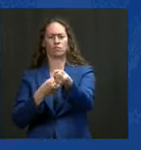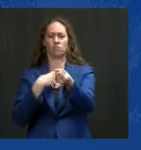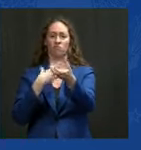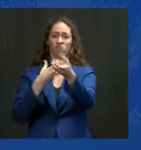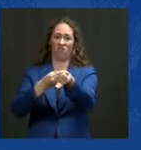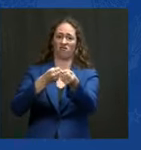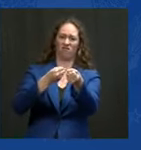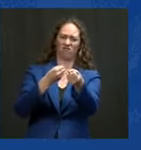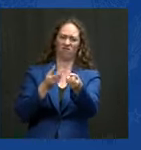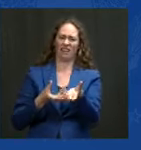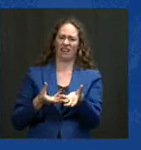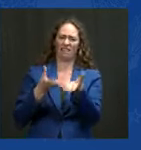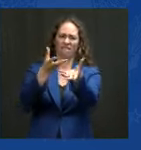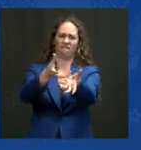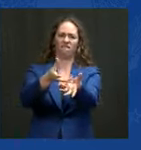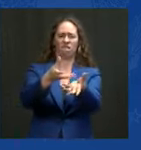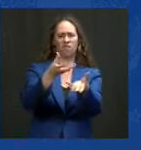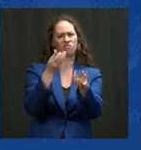me clearly.